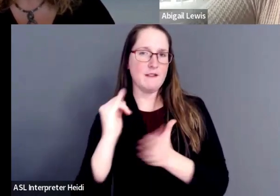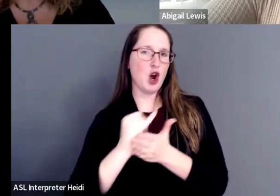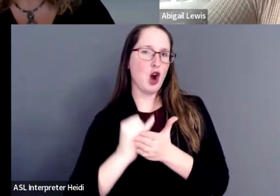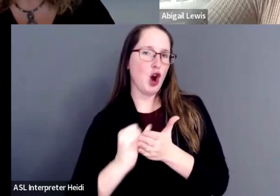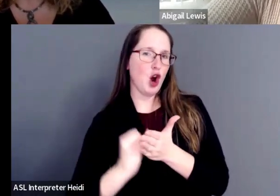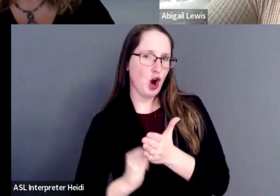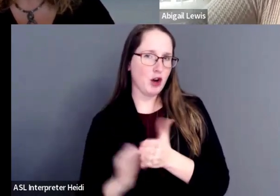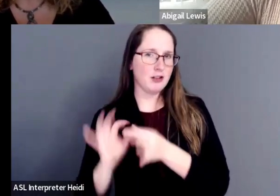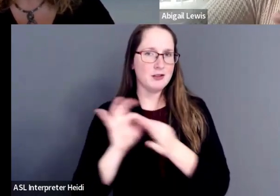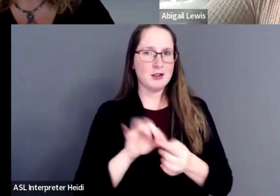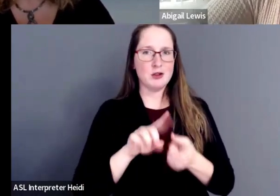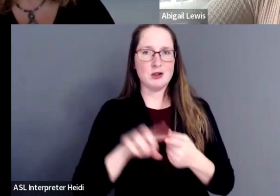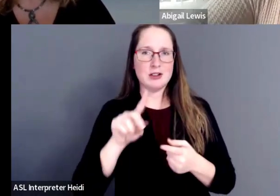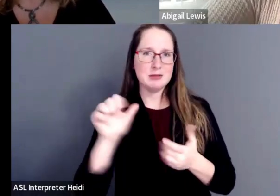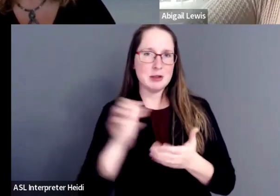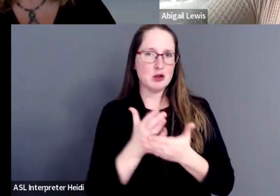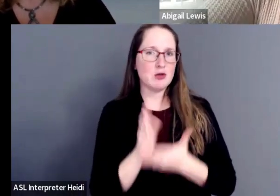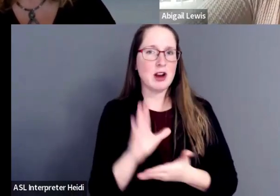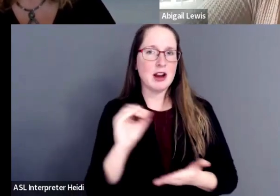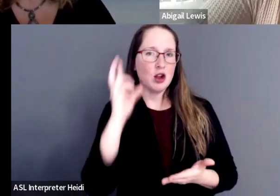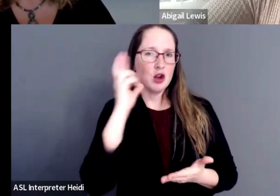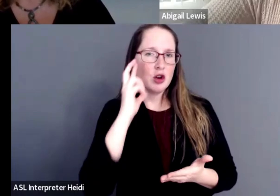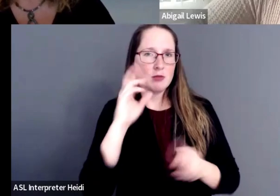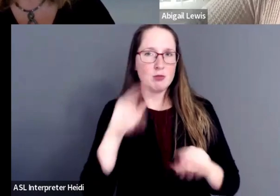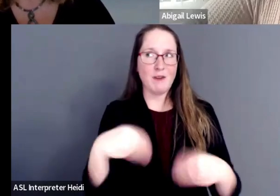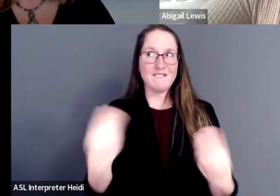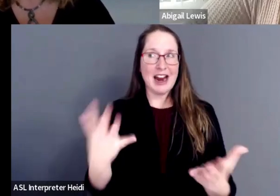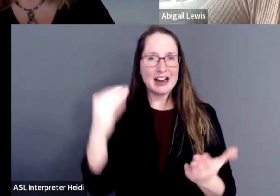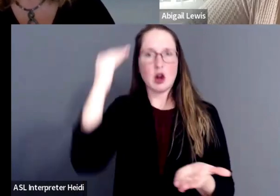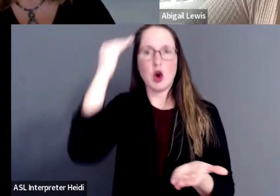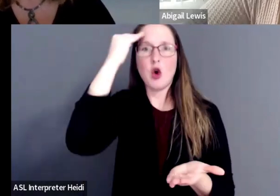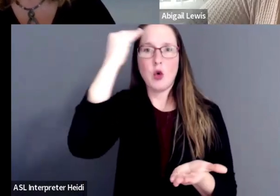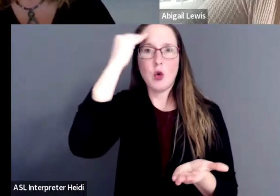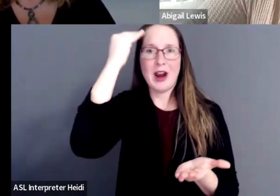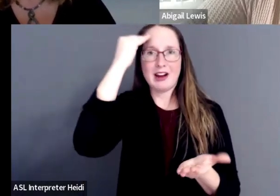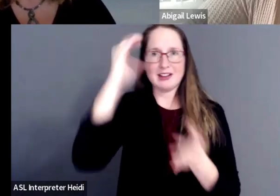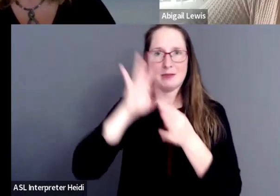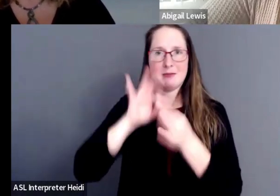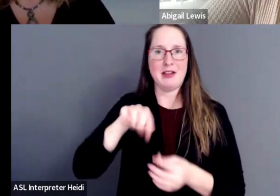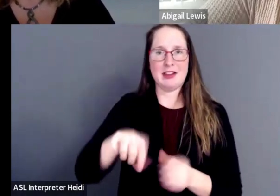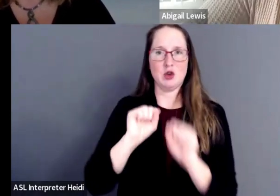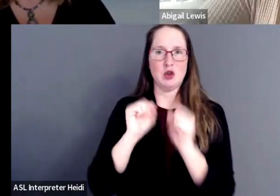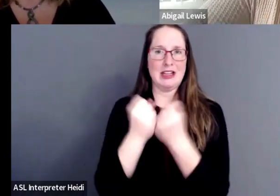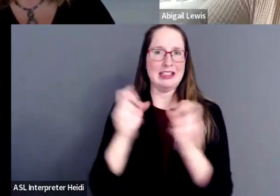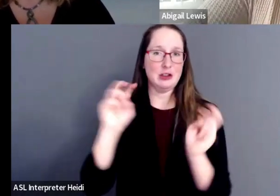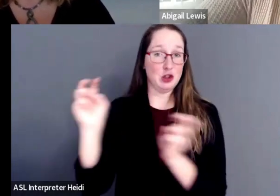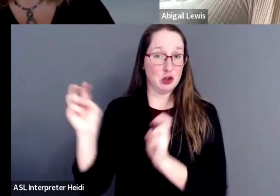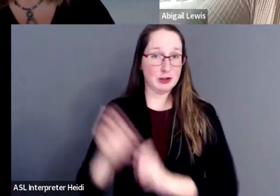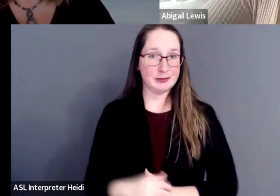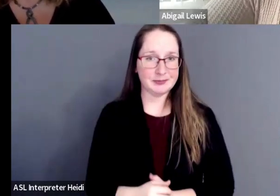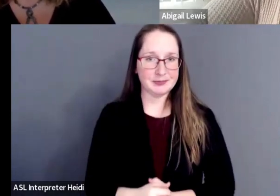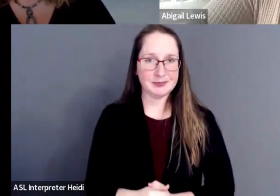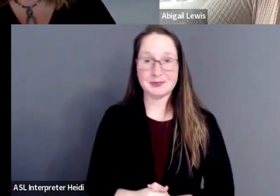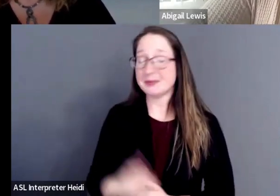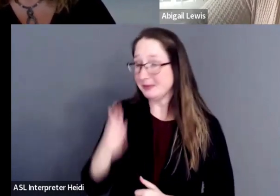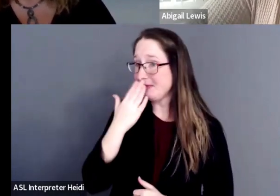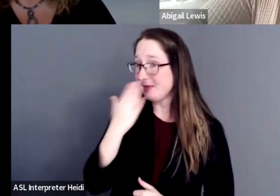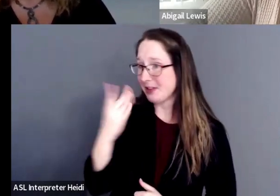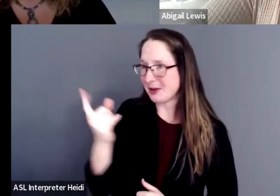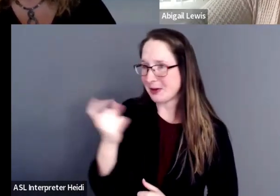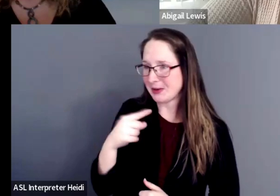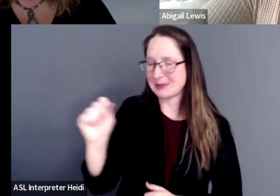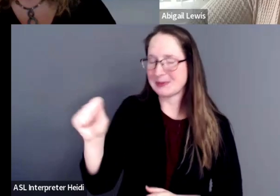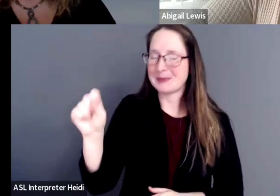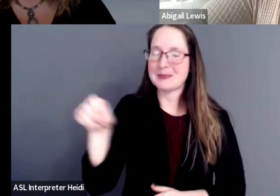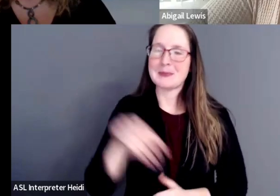disability rights and raising awareness about accessibility issues? Right. Good question. So